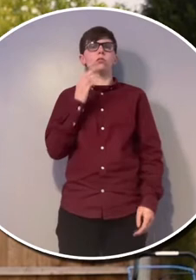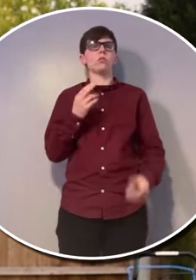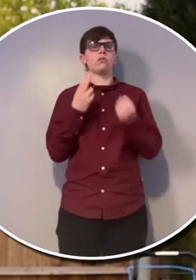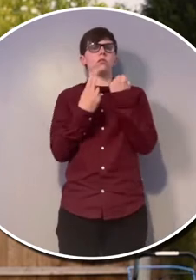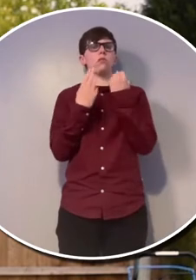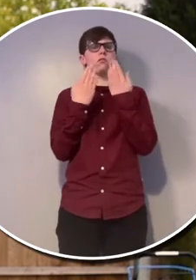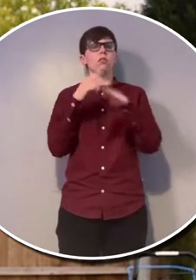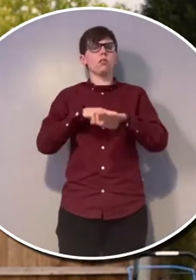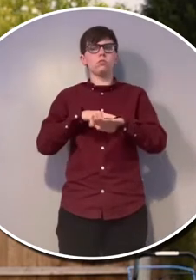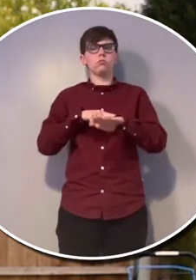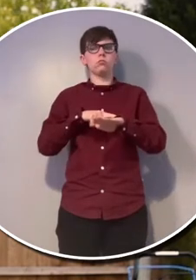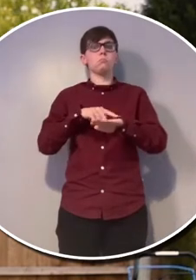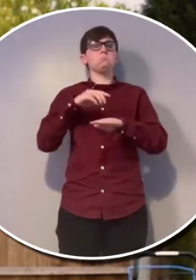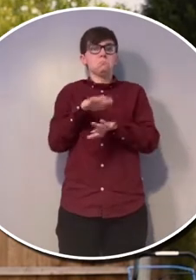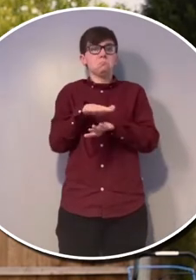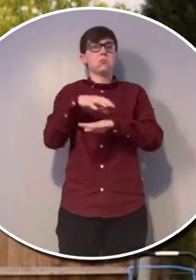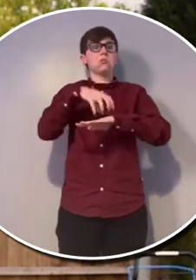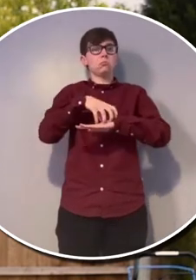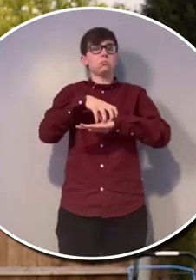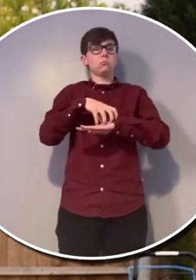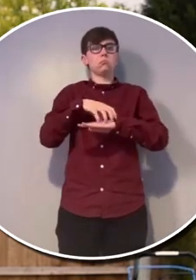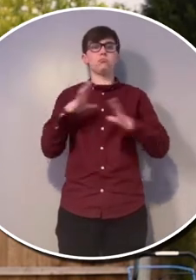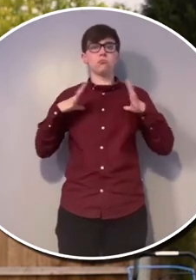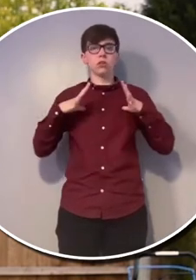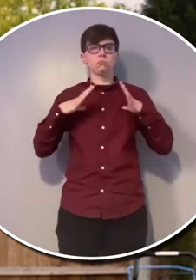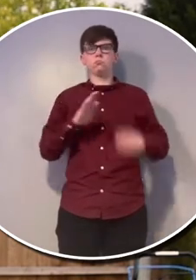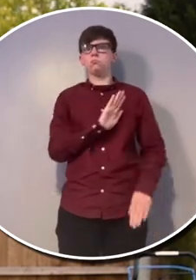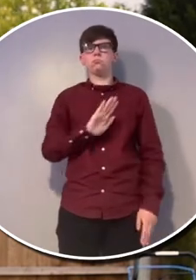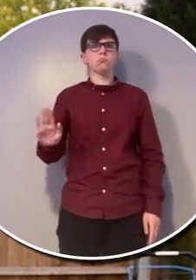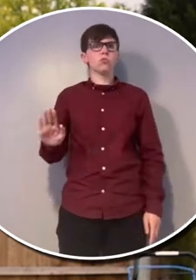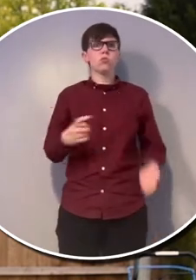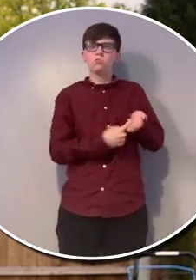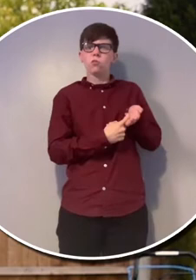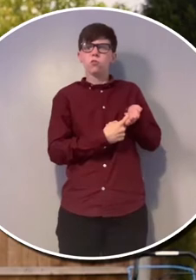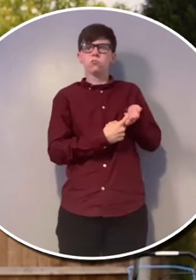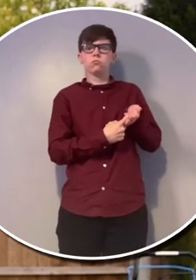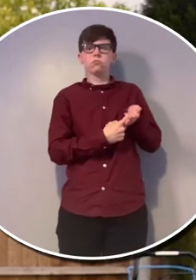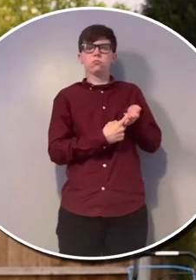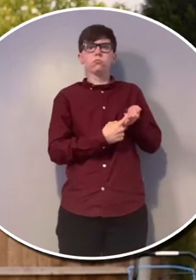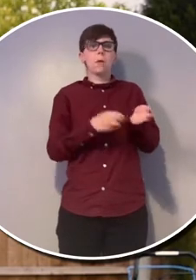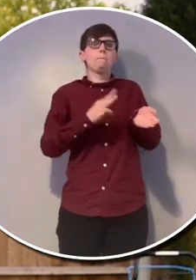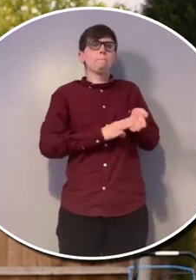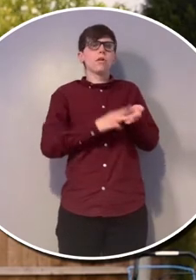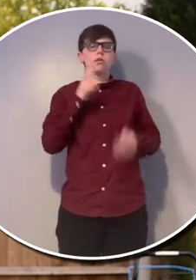So when it got to 12 o'clock, the flapjacks were ready, but there was no sign of Rollo.